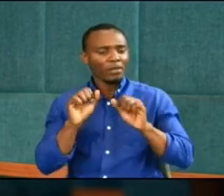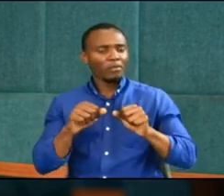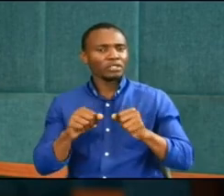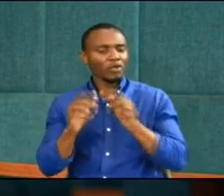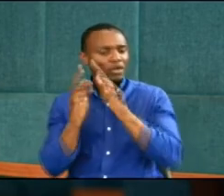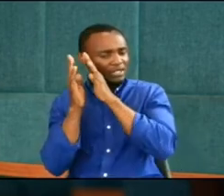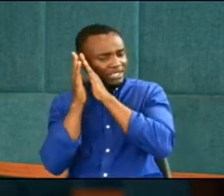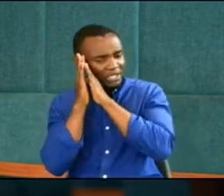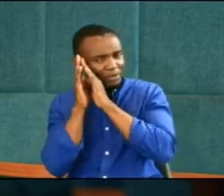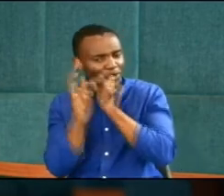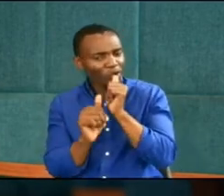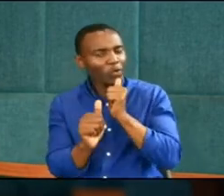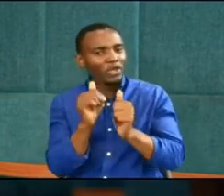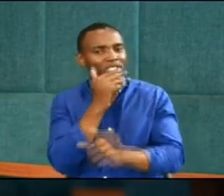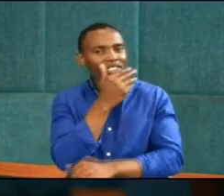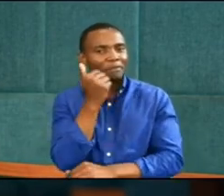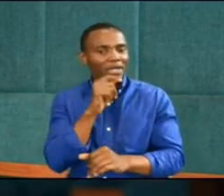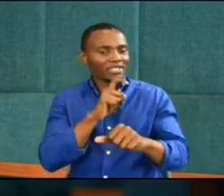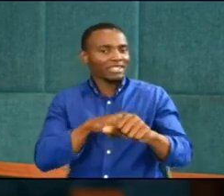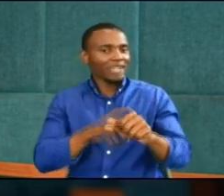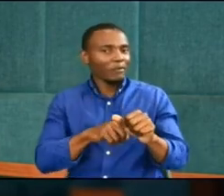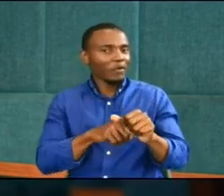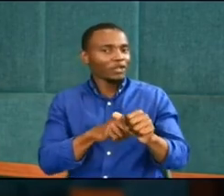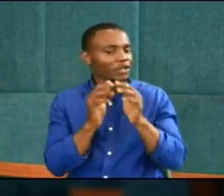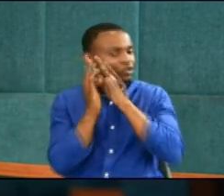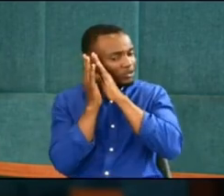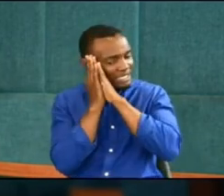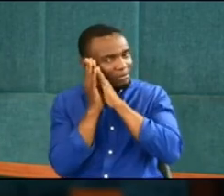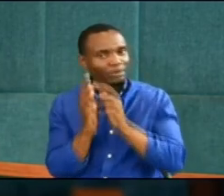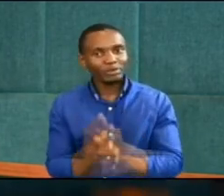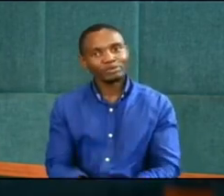which of those times do you think they are more likely to sleep?